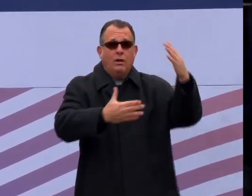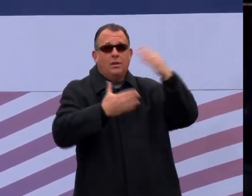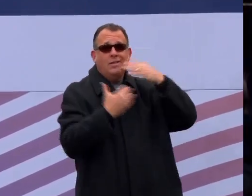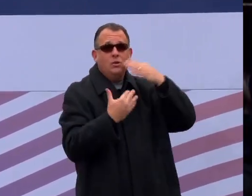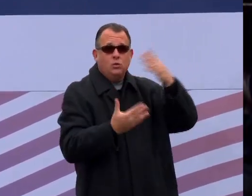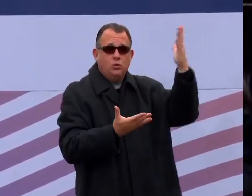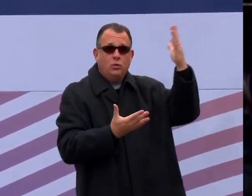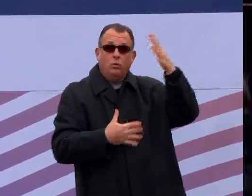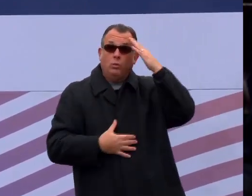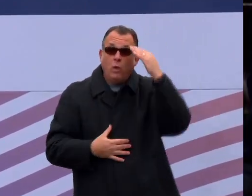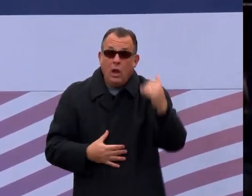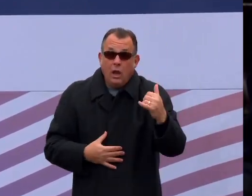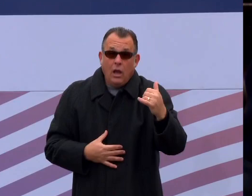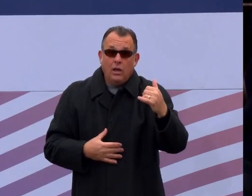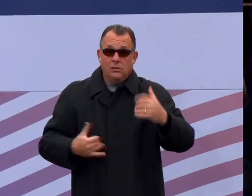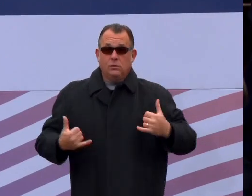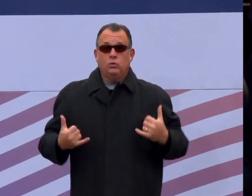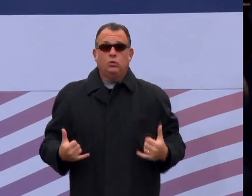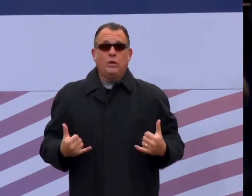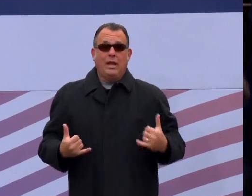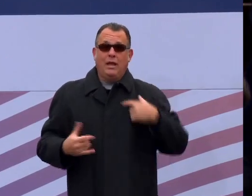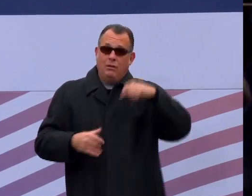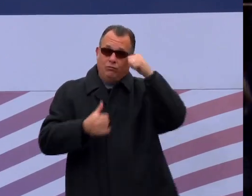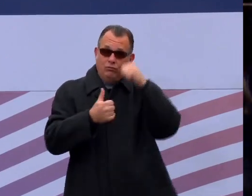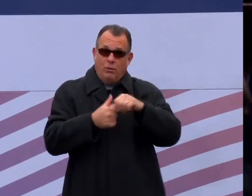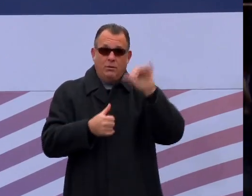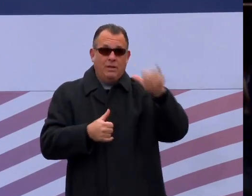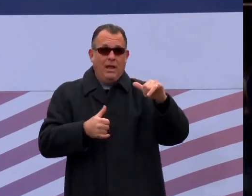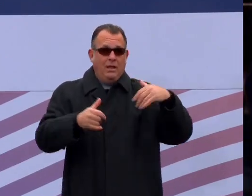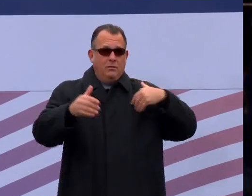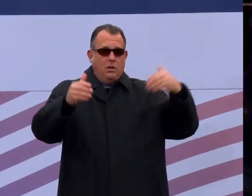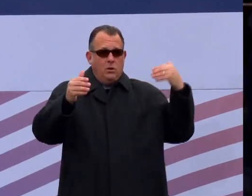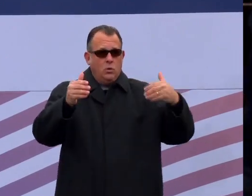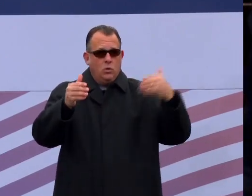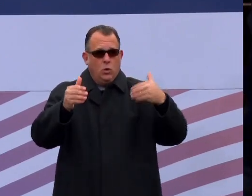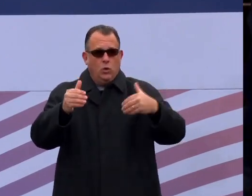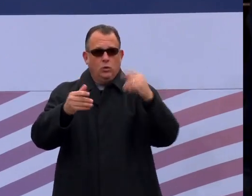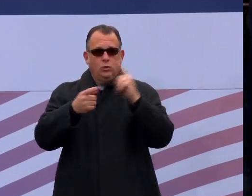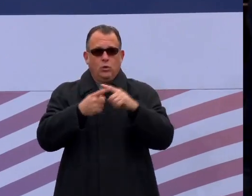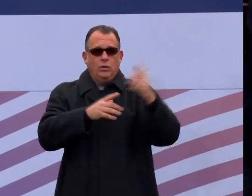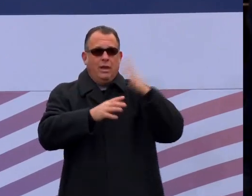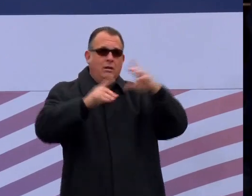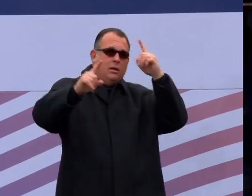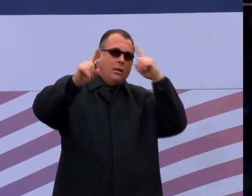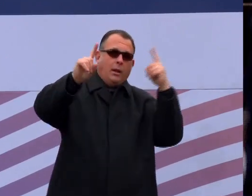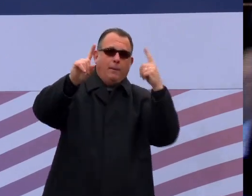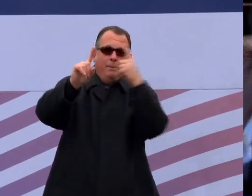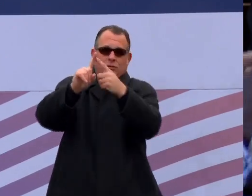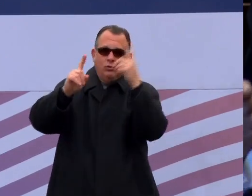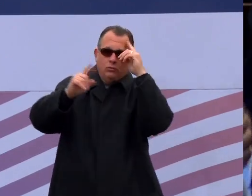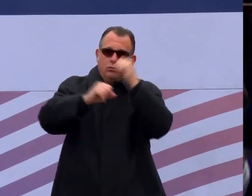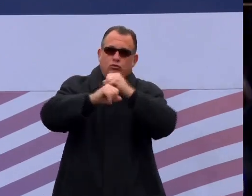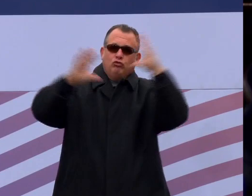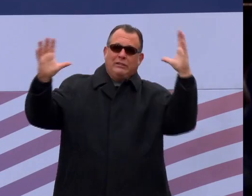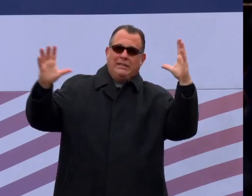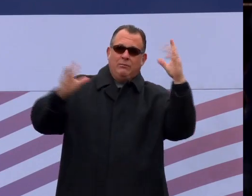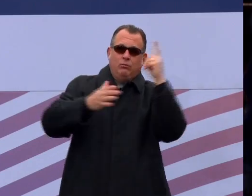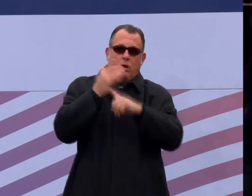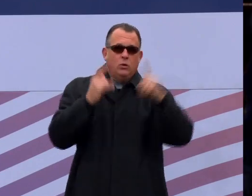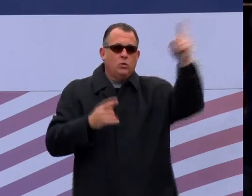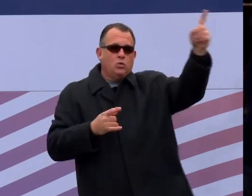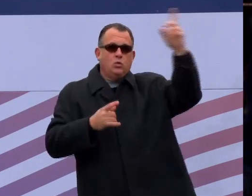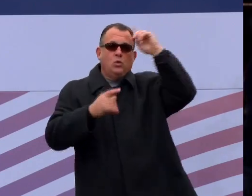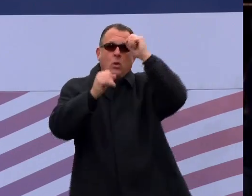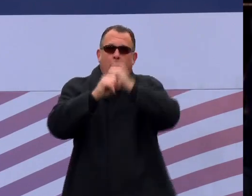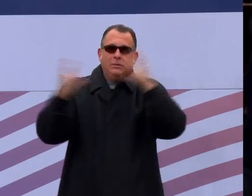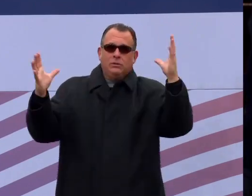reminds us that we're getting closer to the dream. We're getting closer to what you imagined when you said,